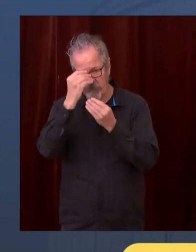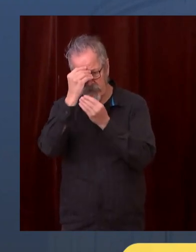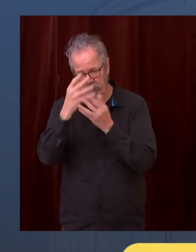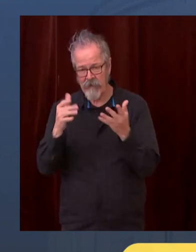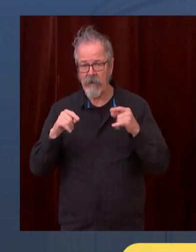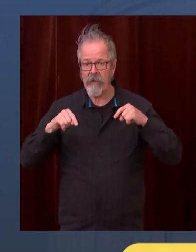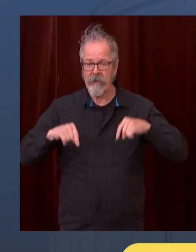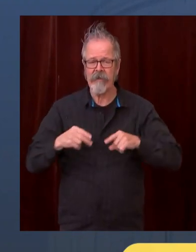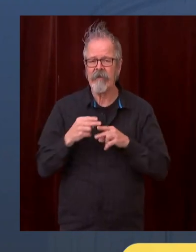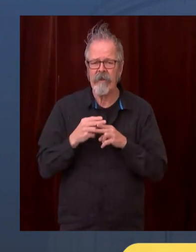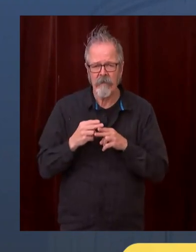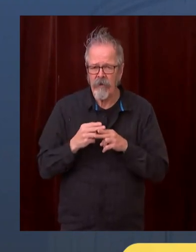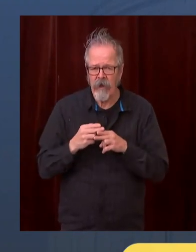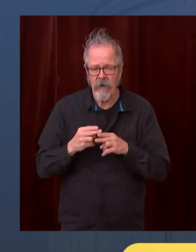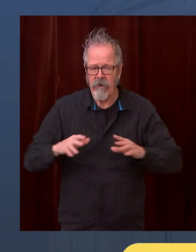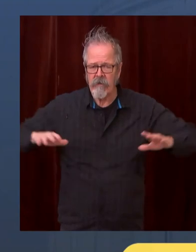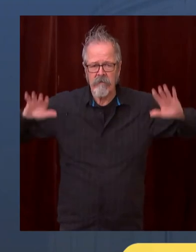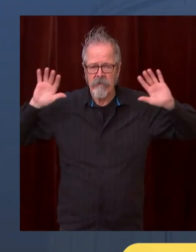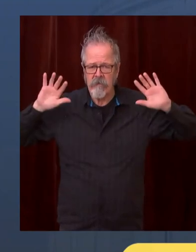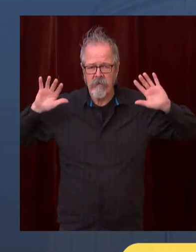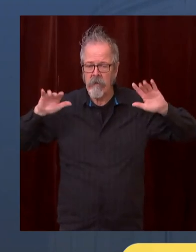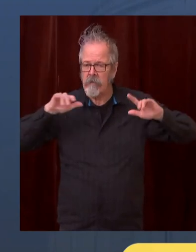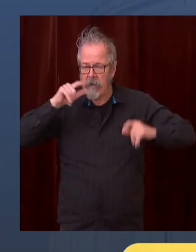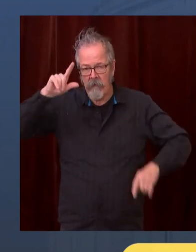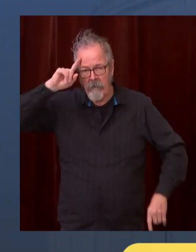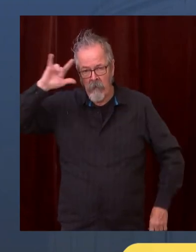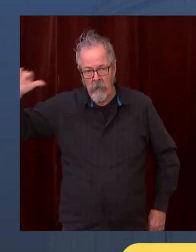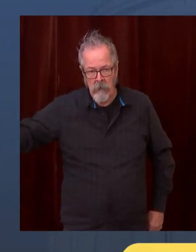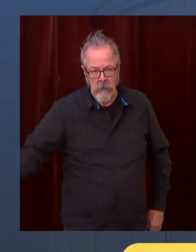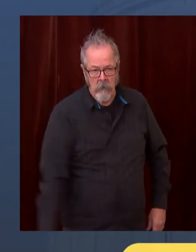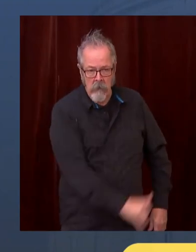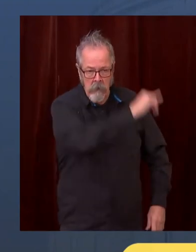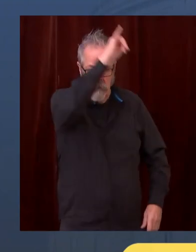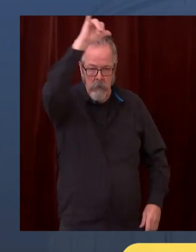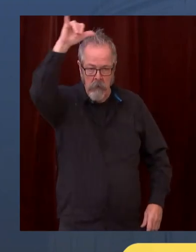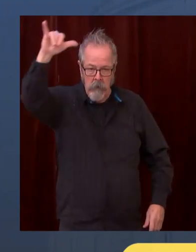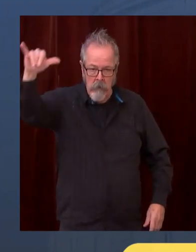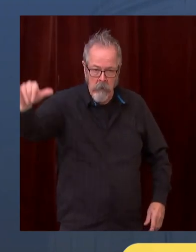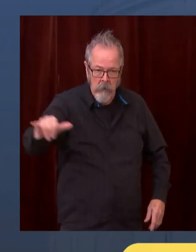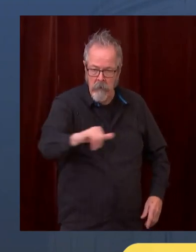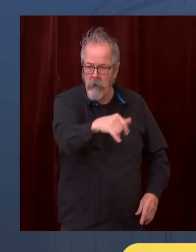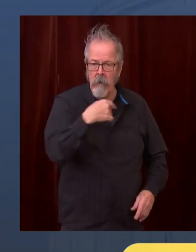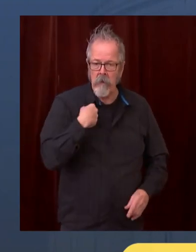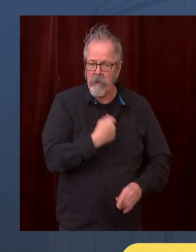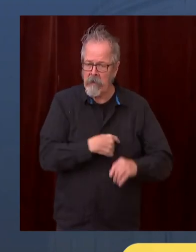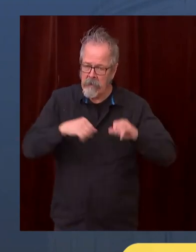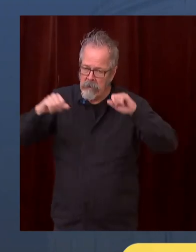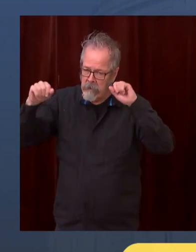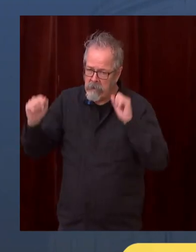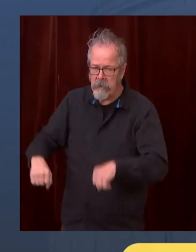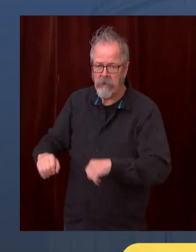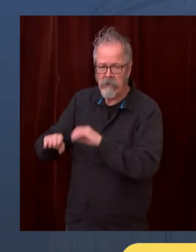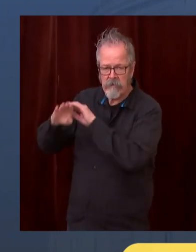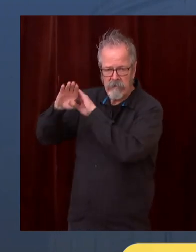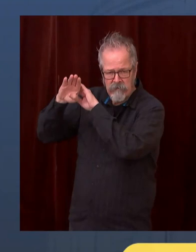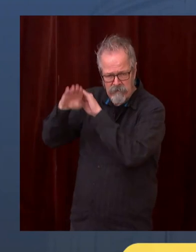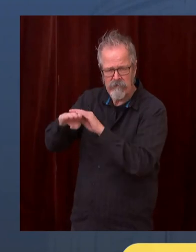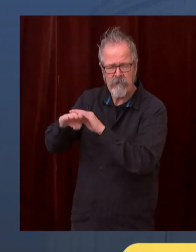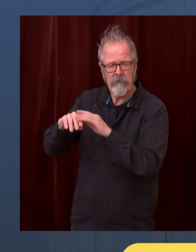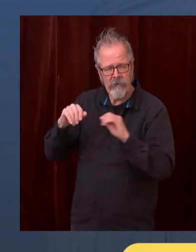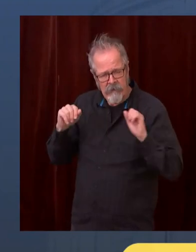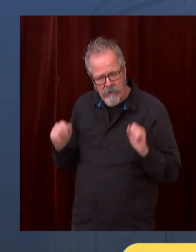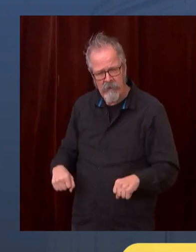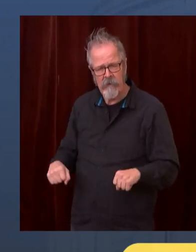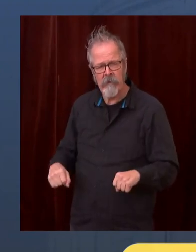We have the ability to control this virus. This virus has no legs. It can't move at all. We are the only agents that can spread this virus.